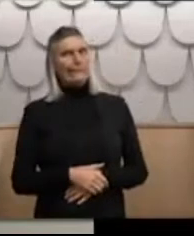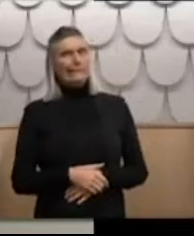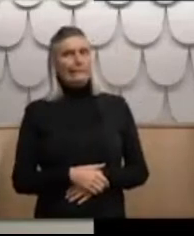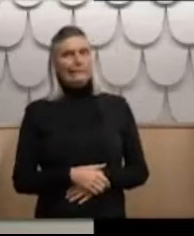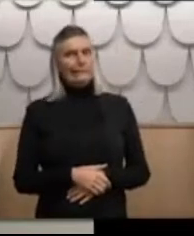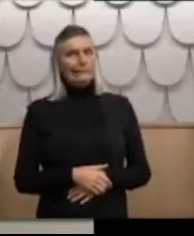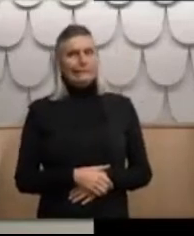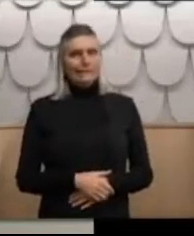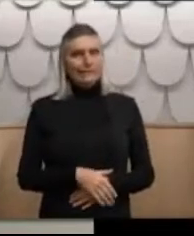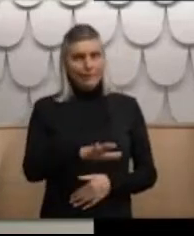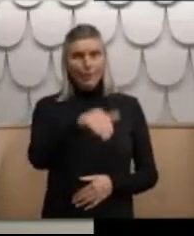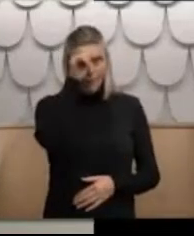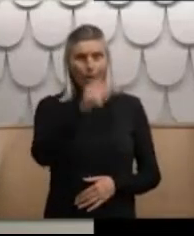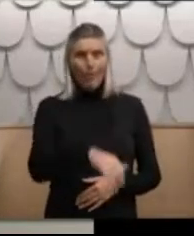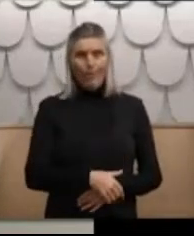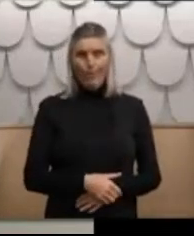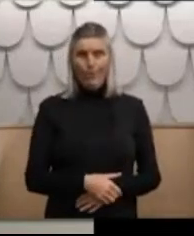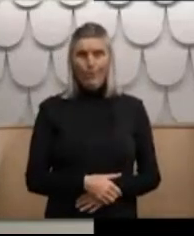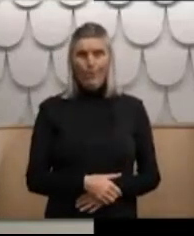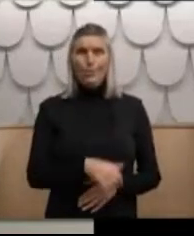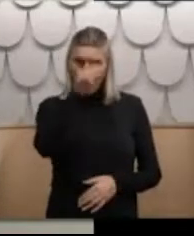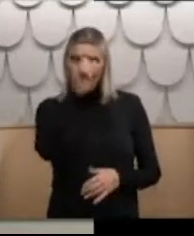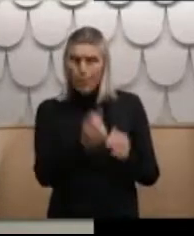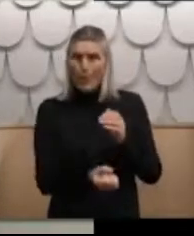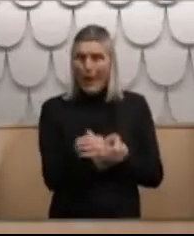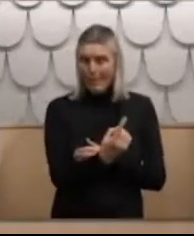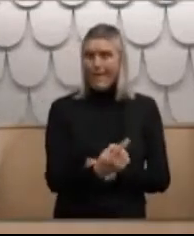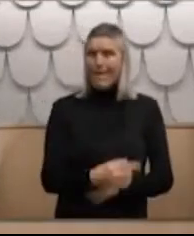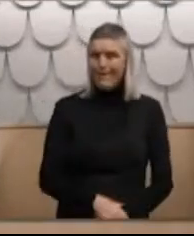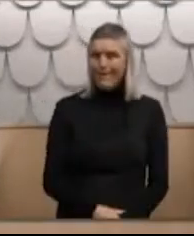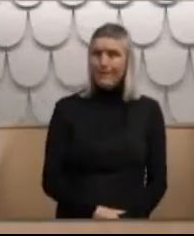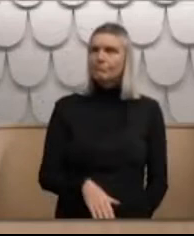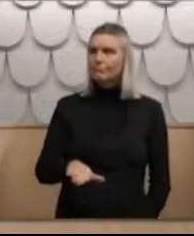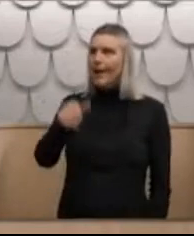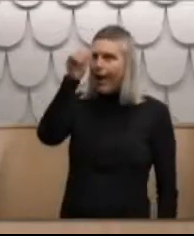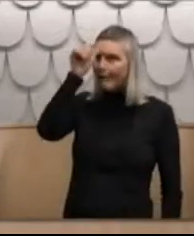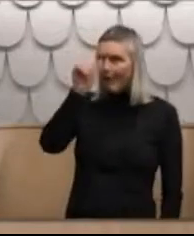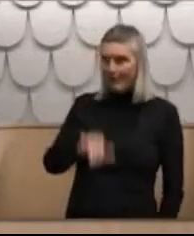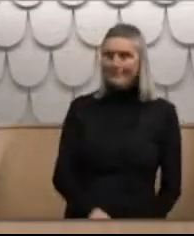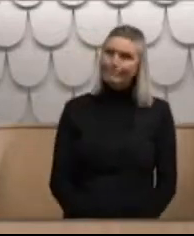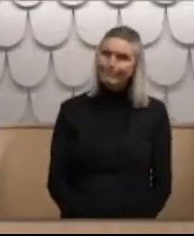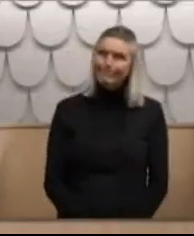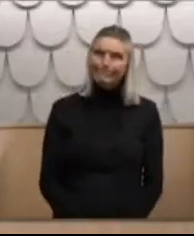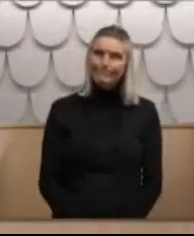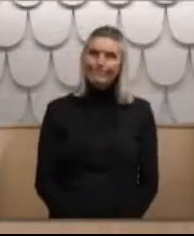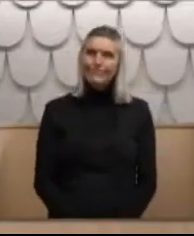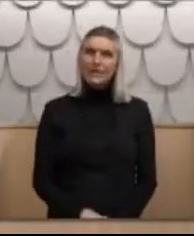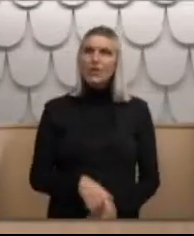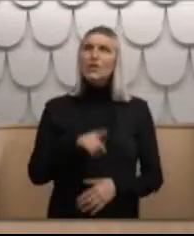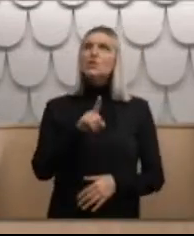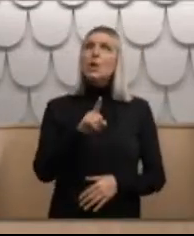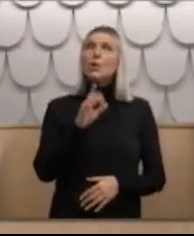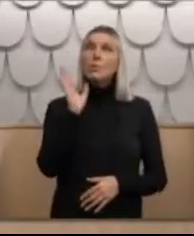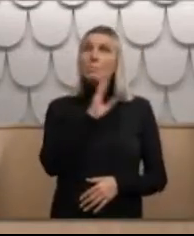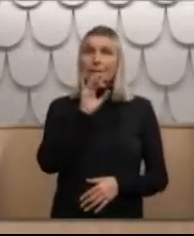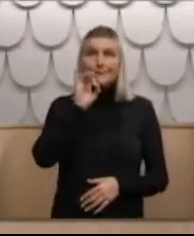strange. Yeah. You know what would happen. Yeah, I know what would happen. So you were deprived of